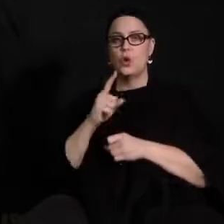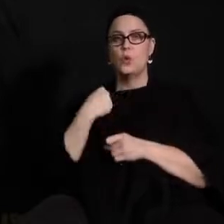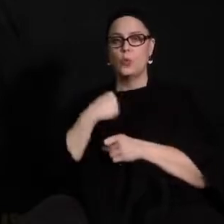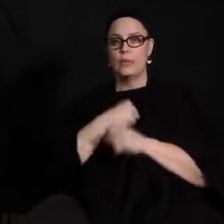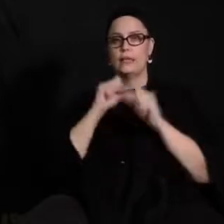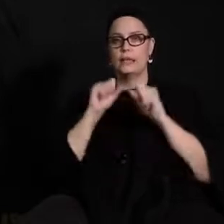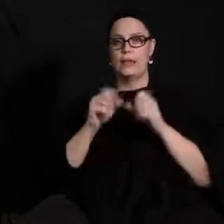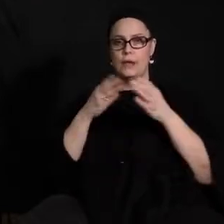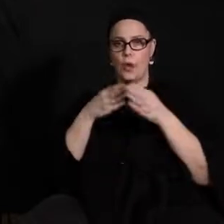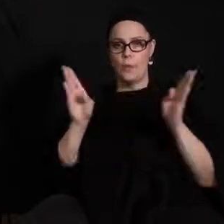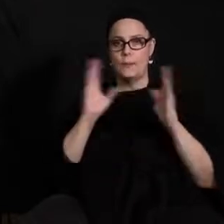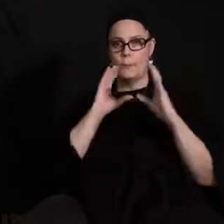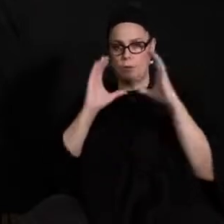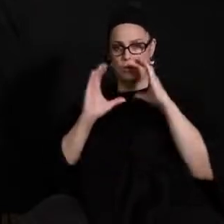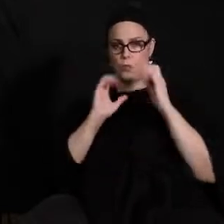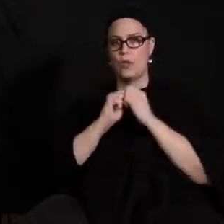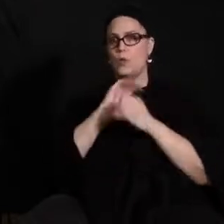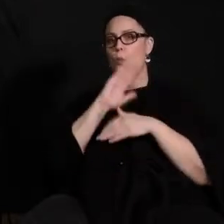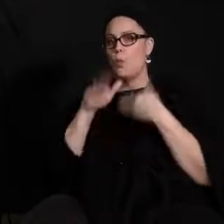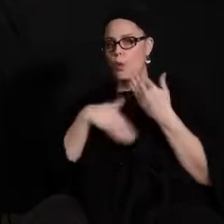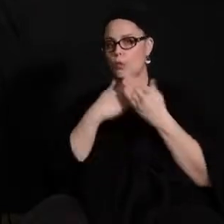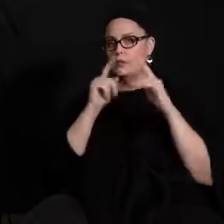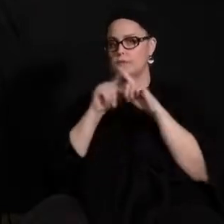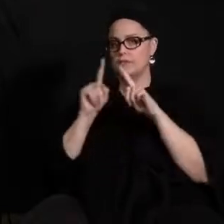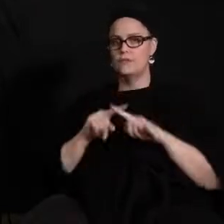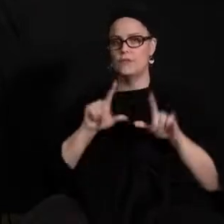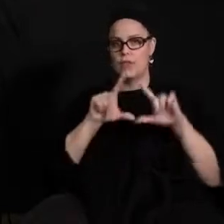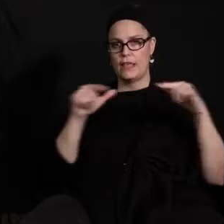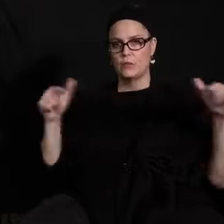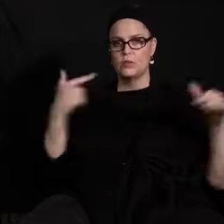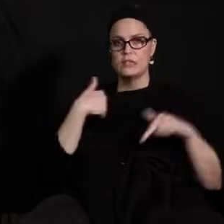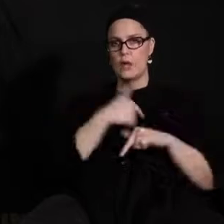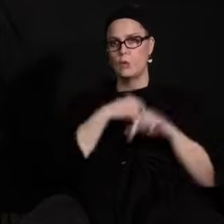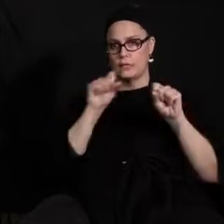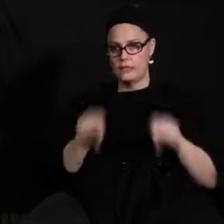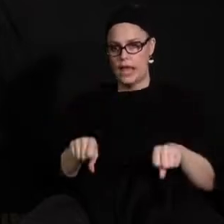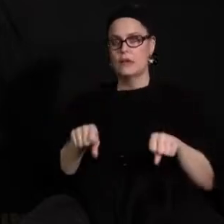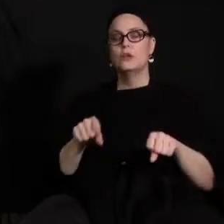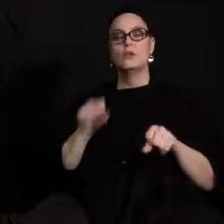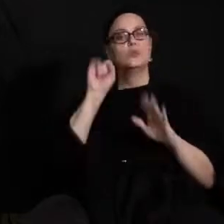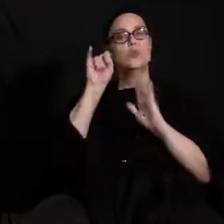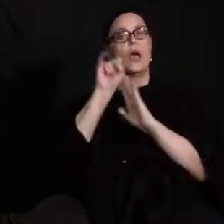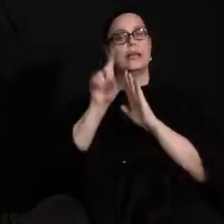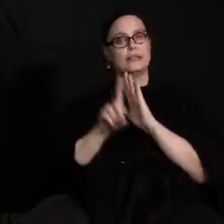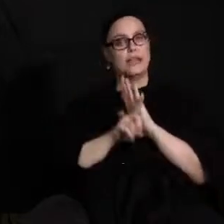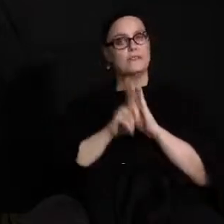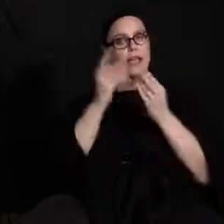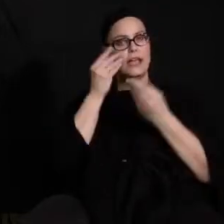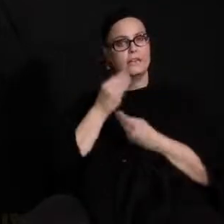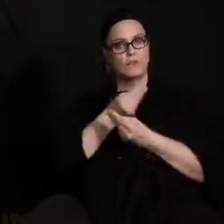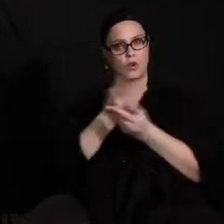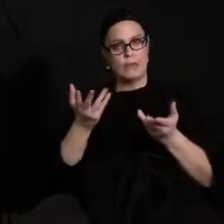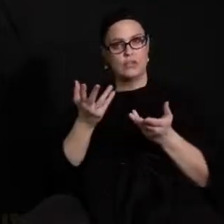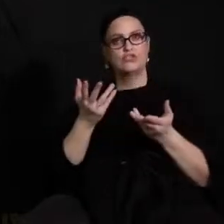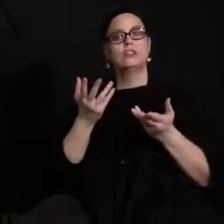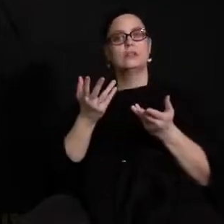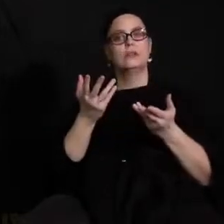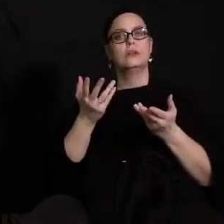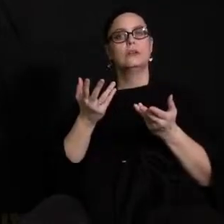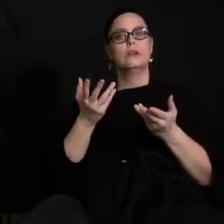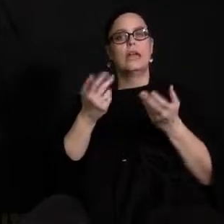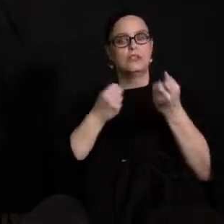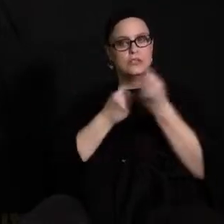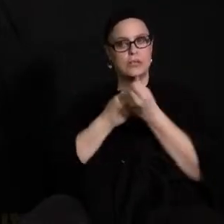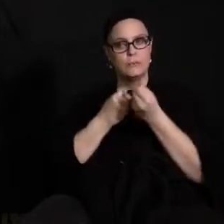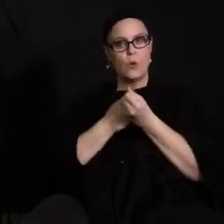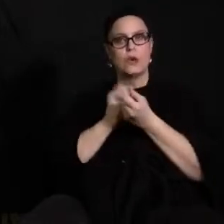communicative to all the different uh languages that we can to uh identify um information and support you all with